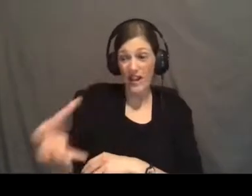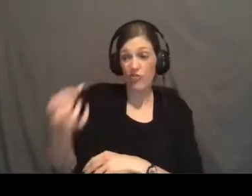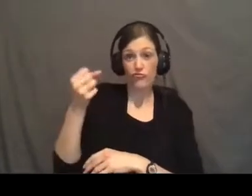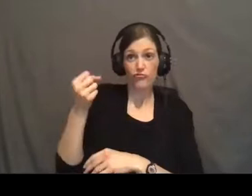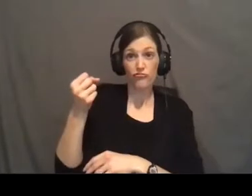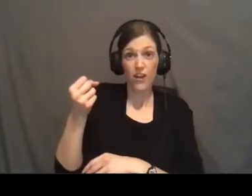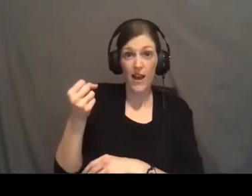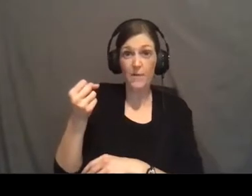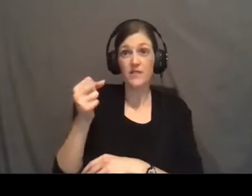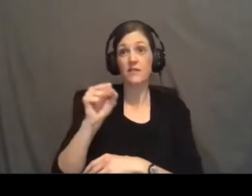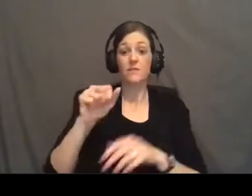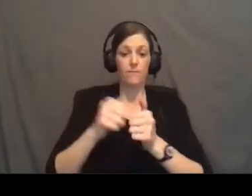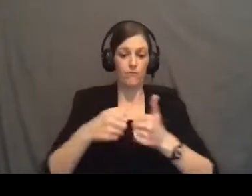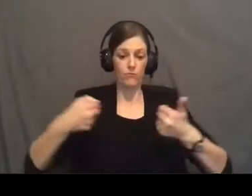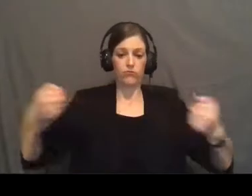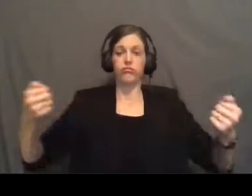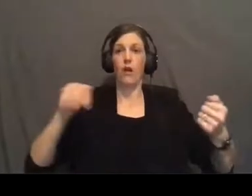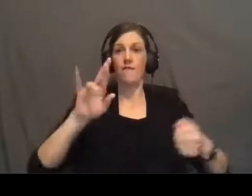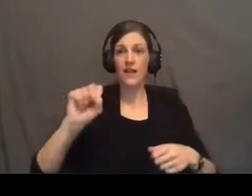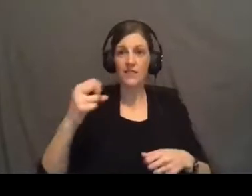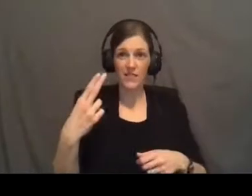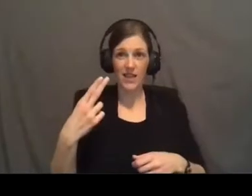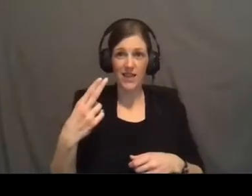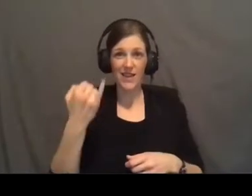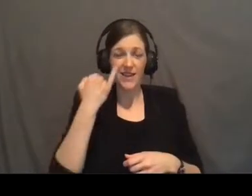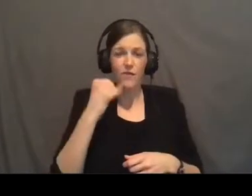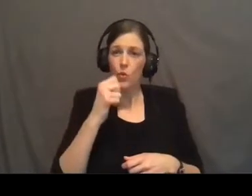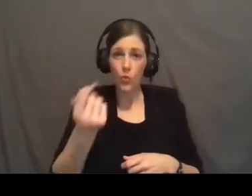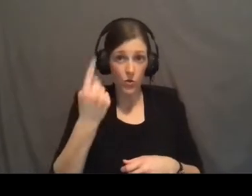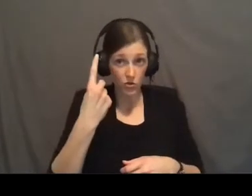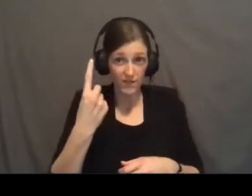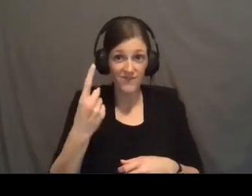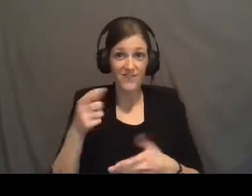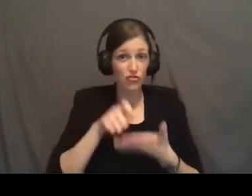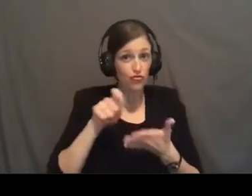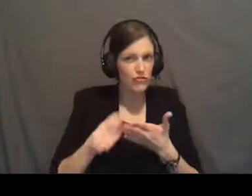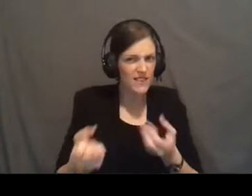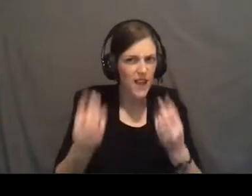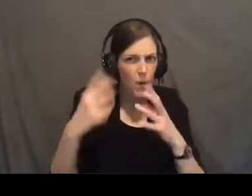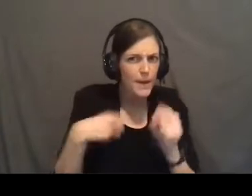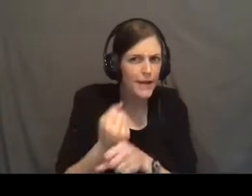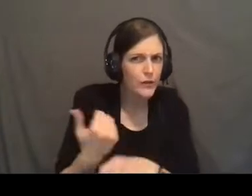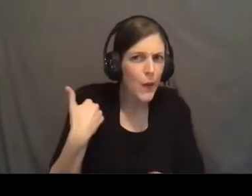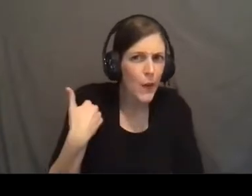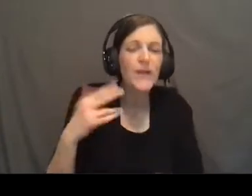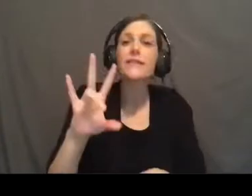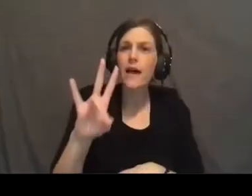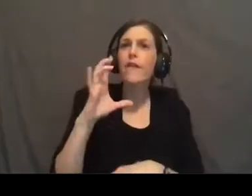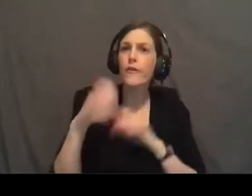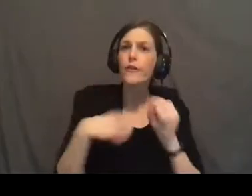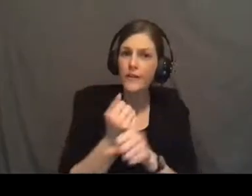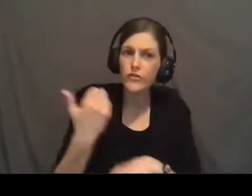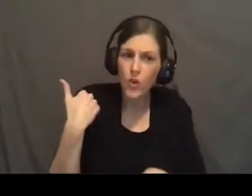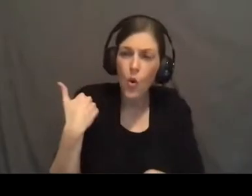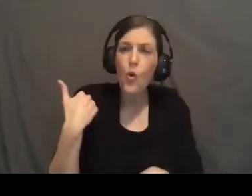He grabs the scroll of Isaiah, if you haven't caught on, which was written, how many years ago? 700 years ago.